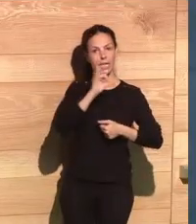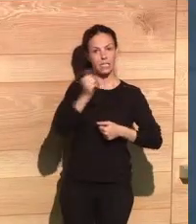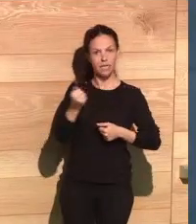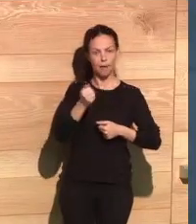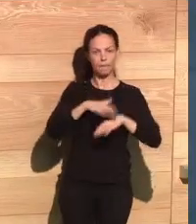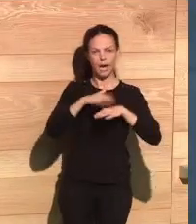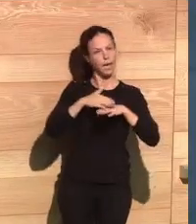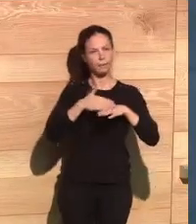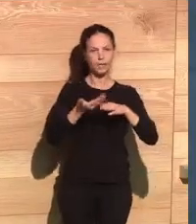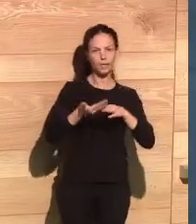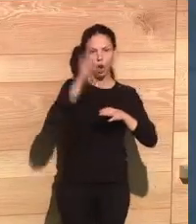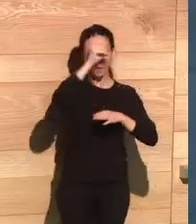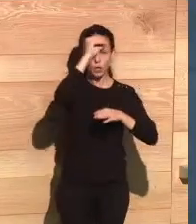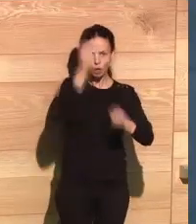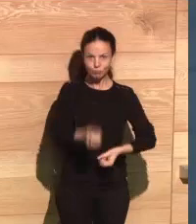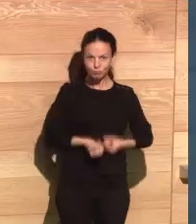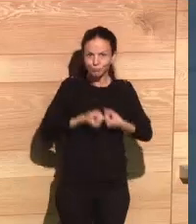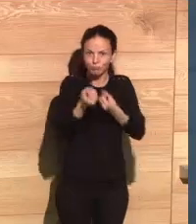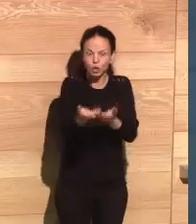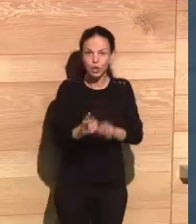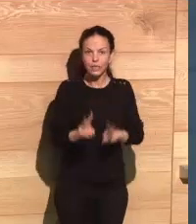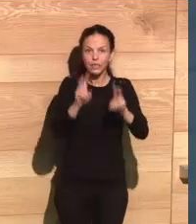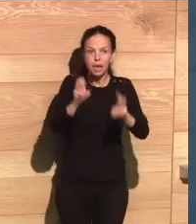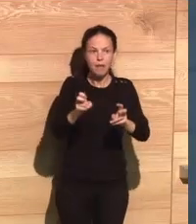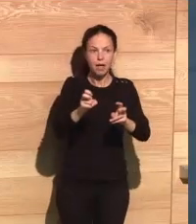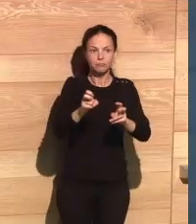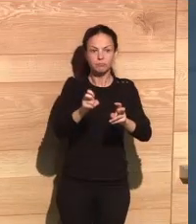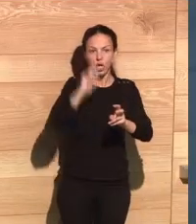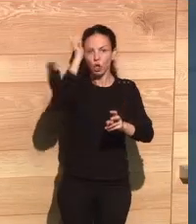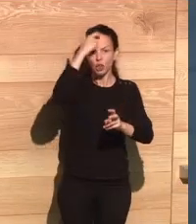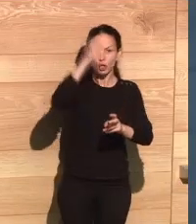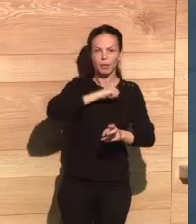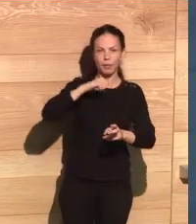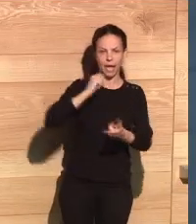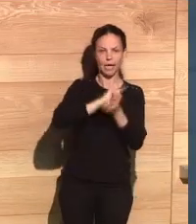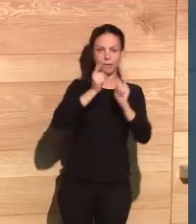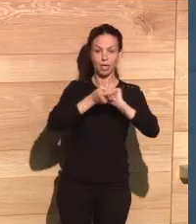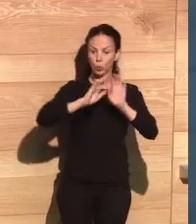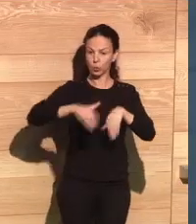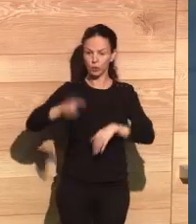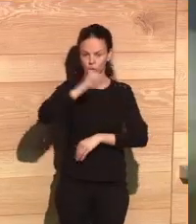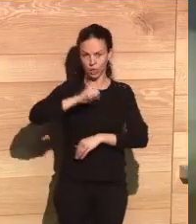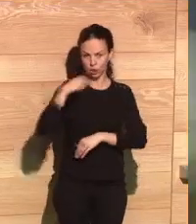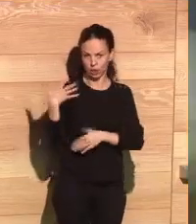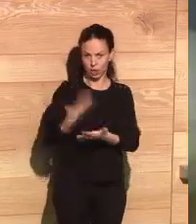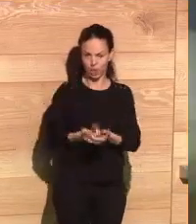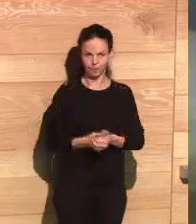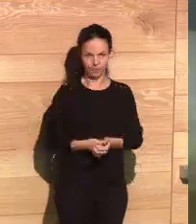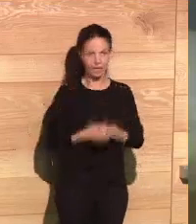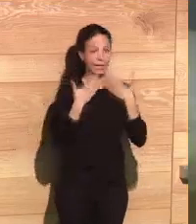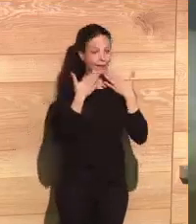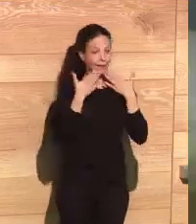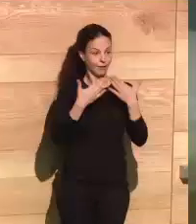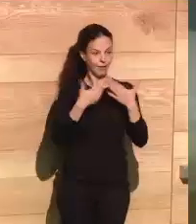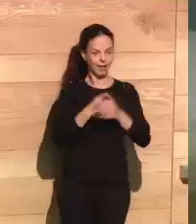like to ask Karisa to ask her what she thinks about these data. And so she tells us how the privacy